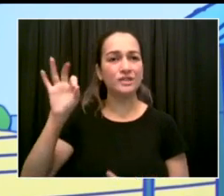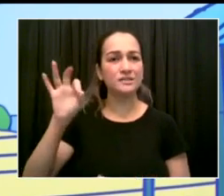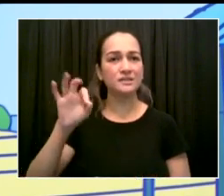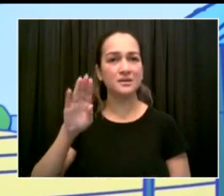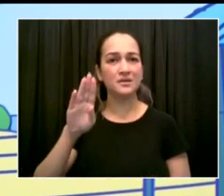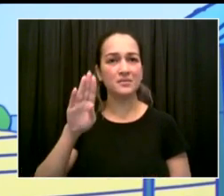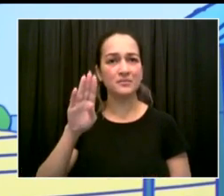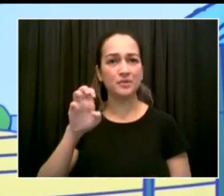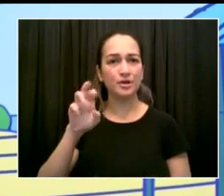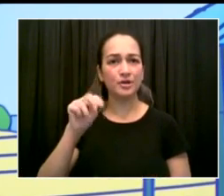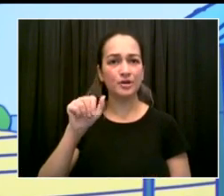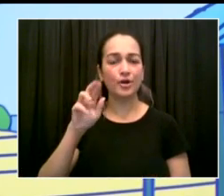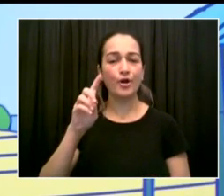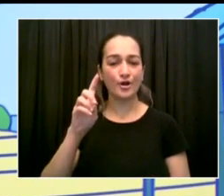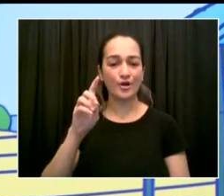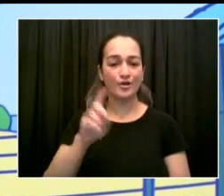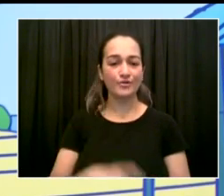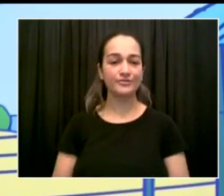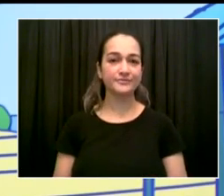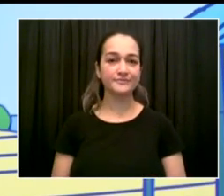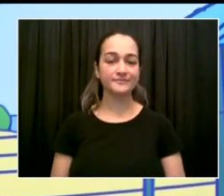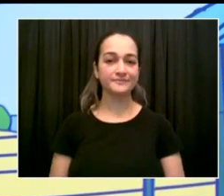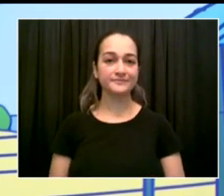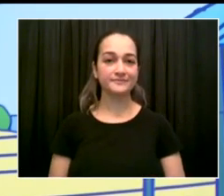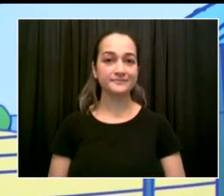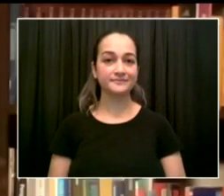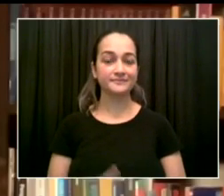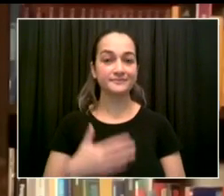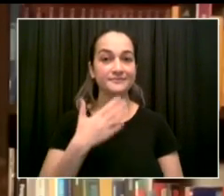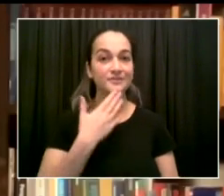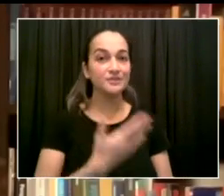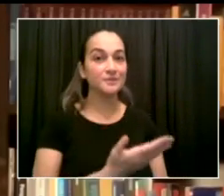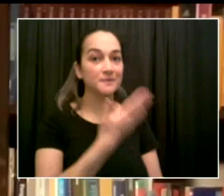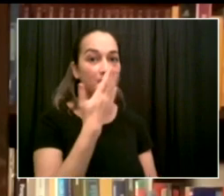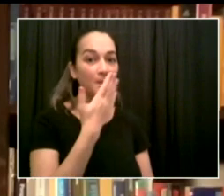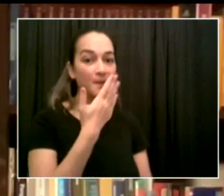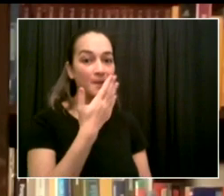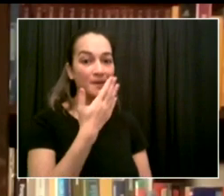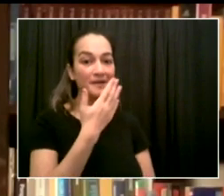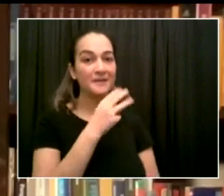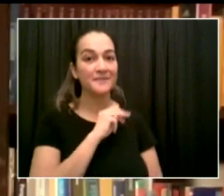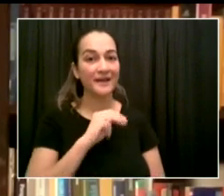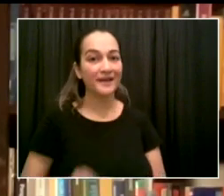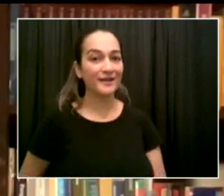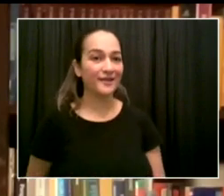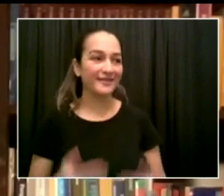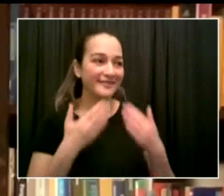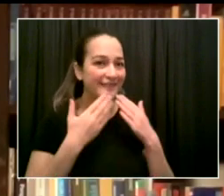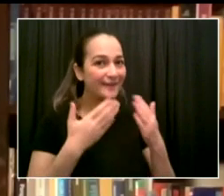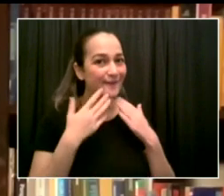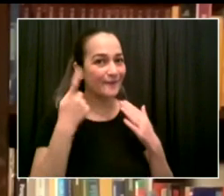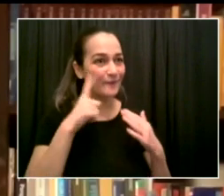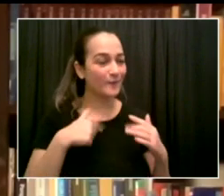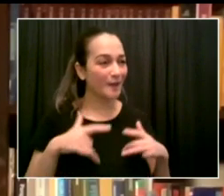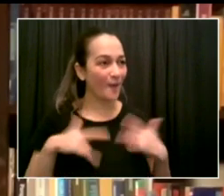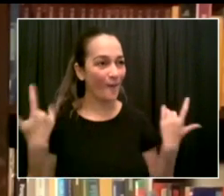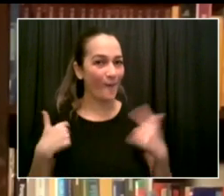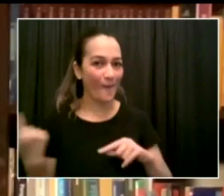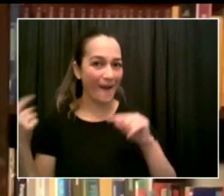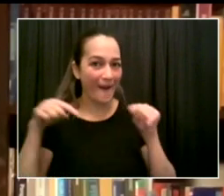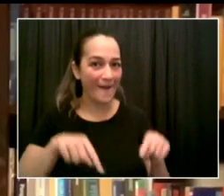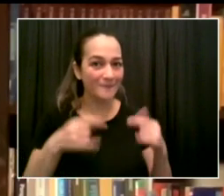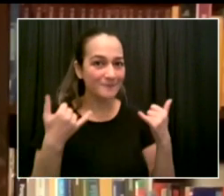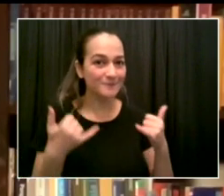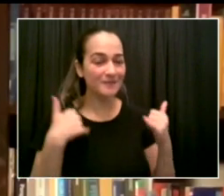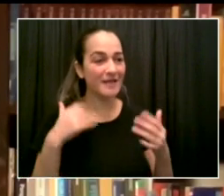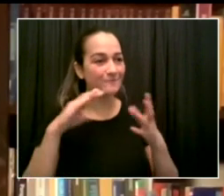Good morning, Mr. Mayor. And thank you for the opportunity to stand with you at such a critical time in our city. I